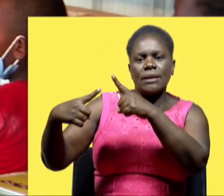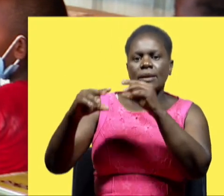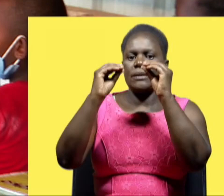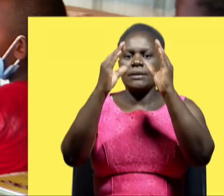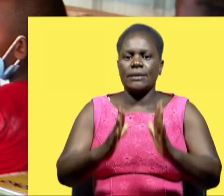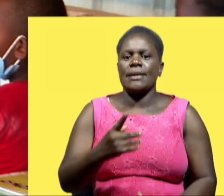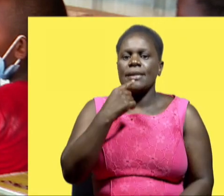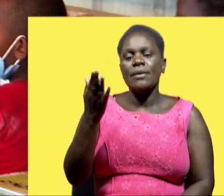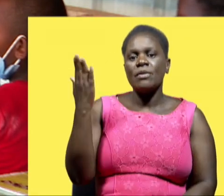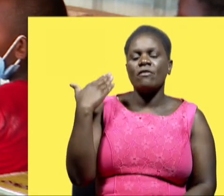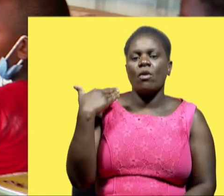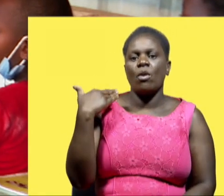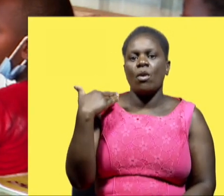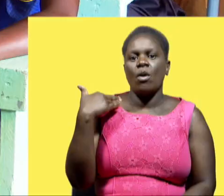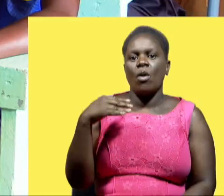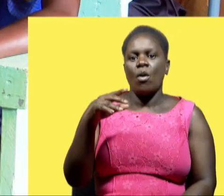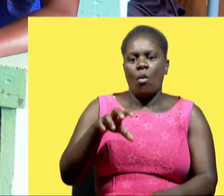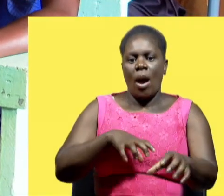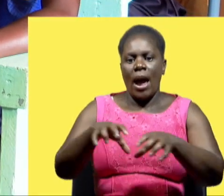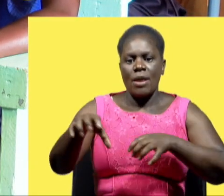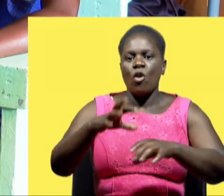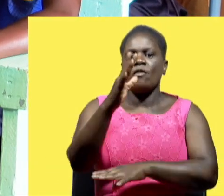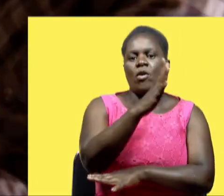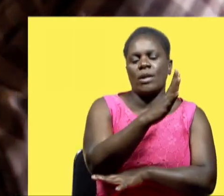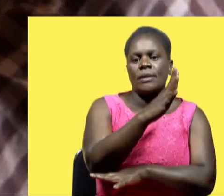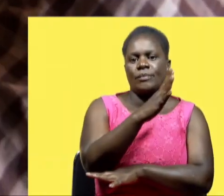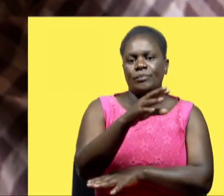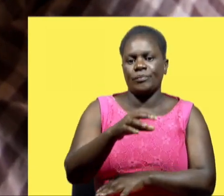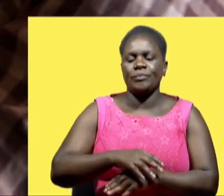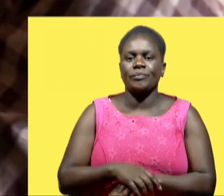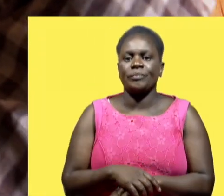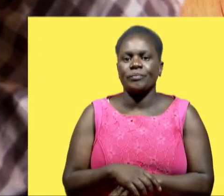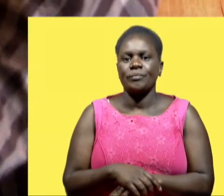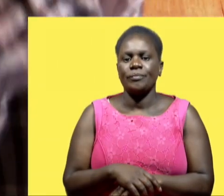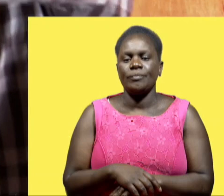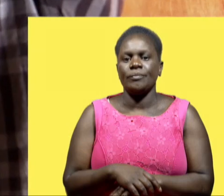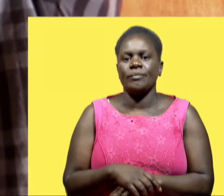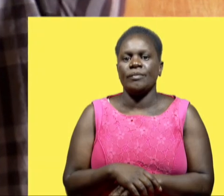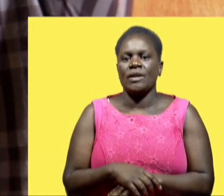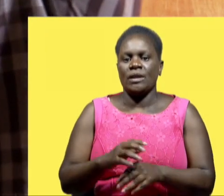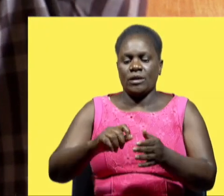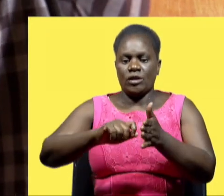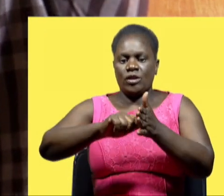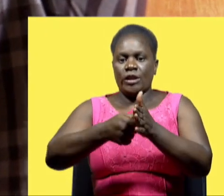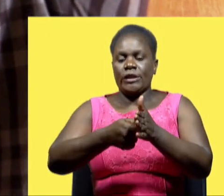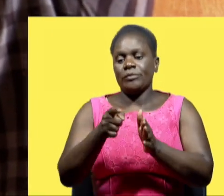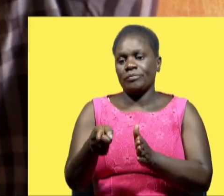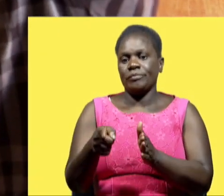the teacher was telling us about the one life. Hold this one and adjust this.